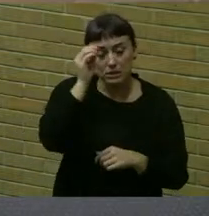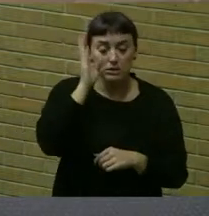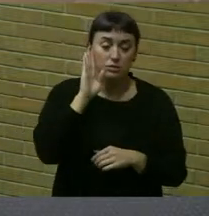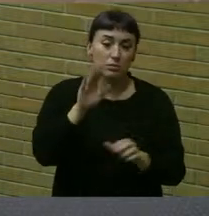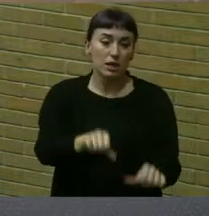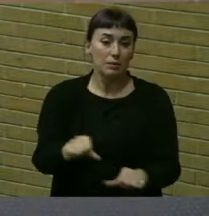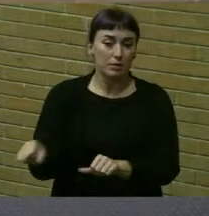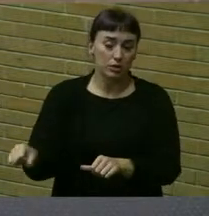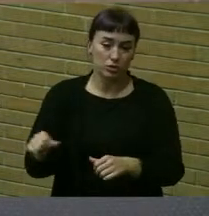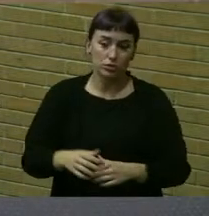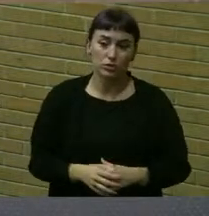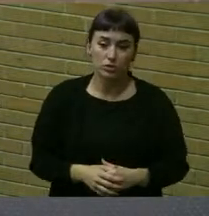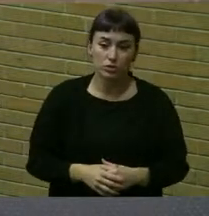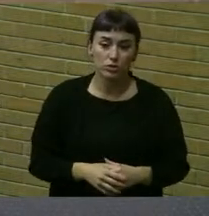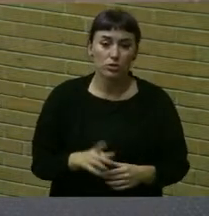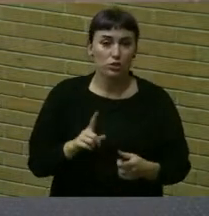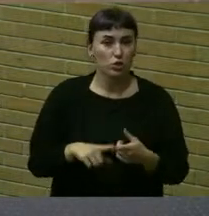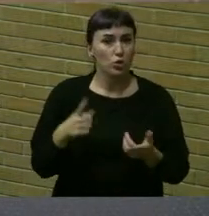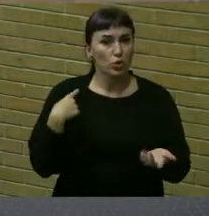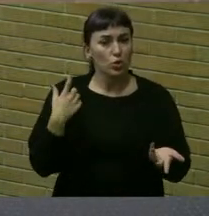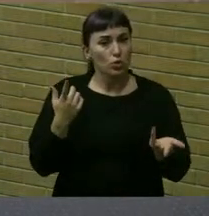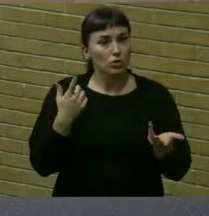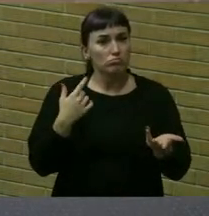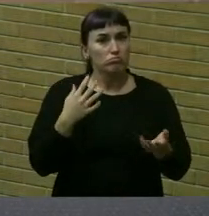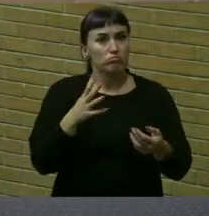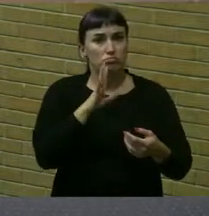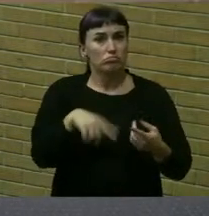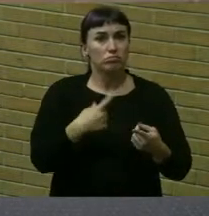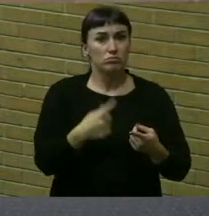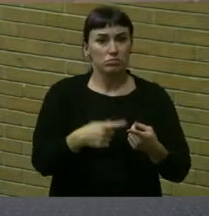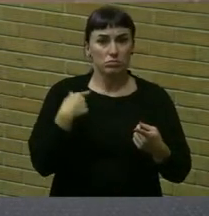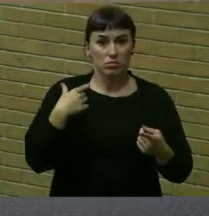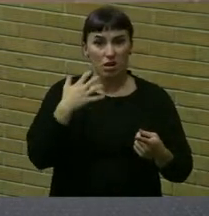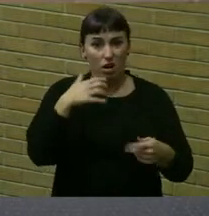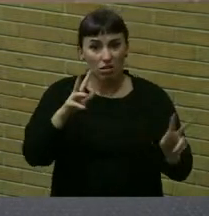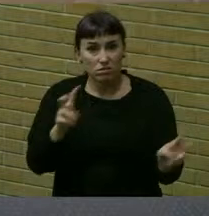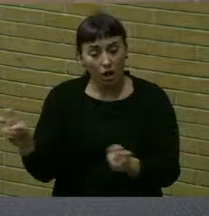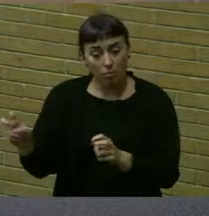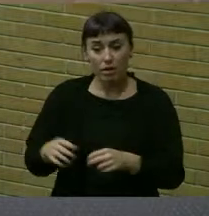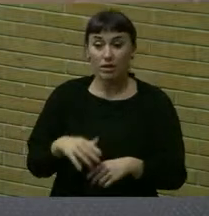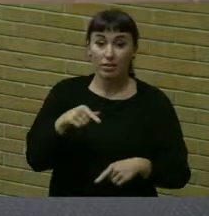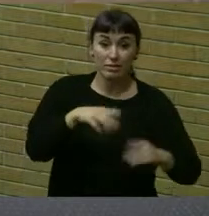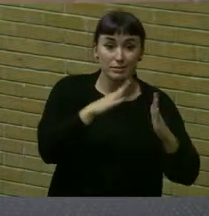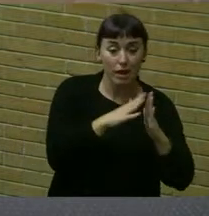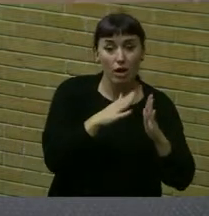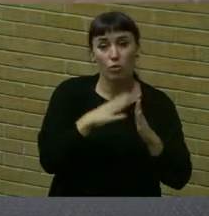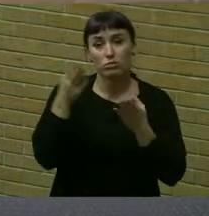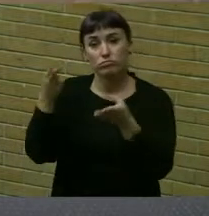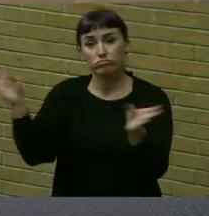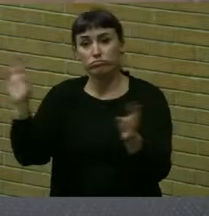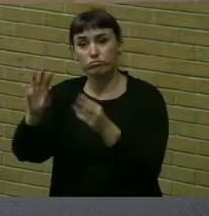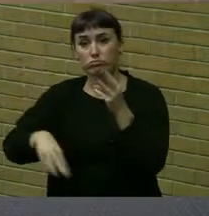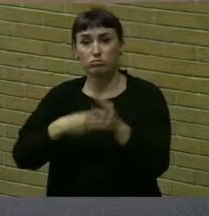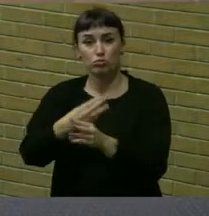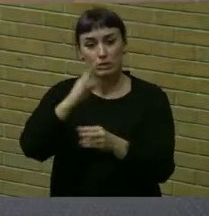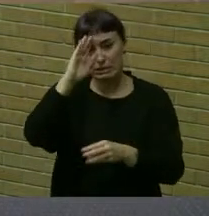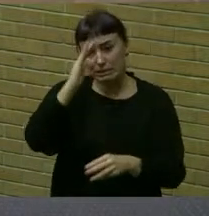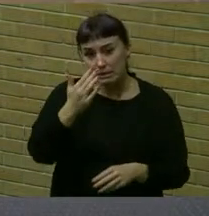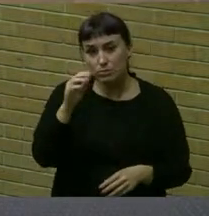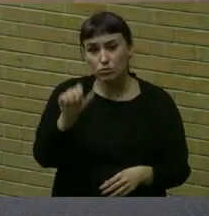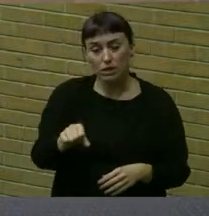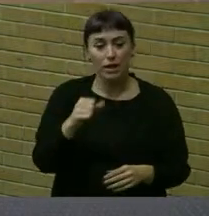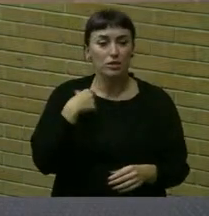to debate the contentious issues that affect not only this town but the broader world, it seems to me that we can do that in a civil,